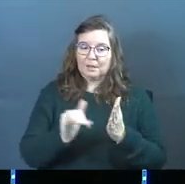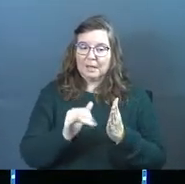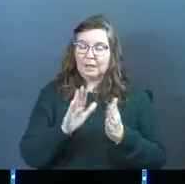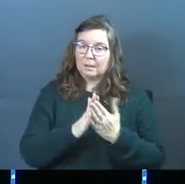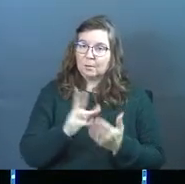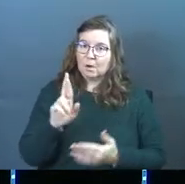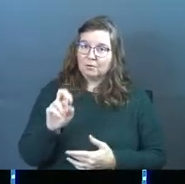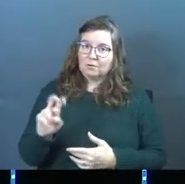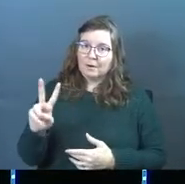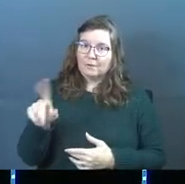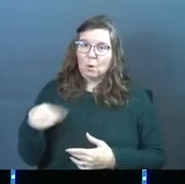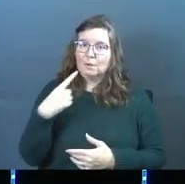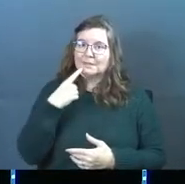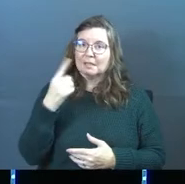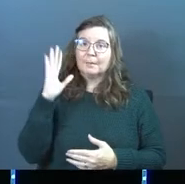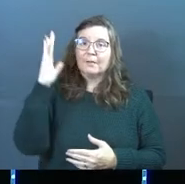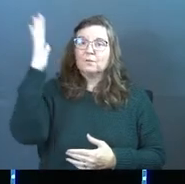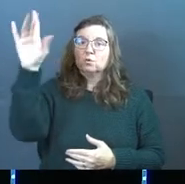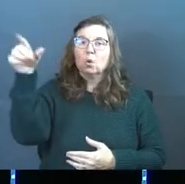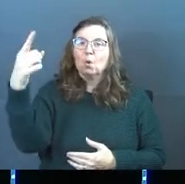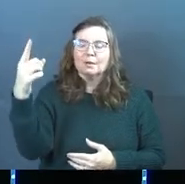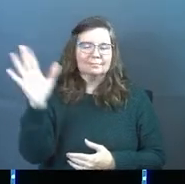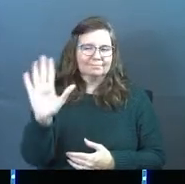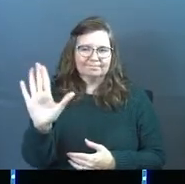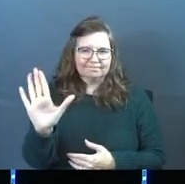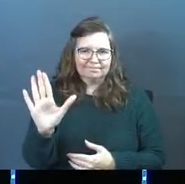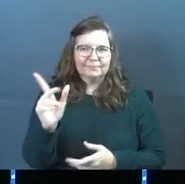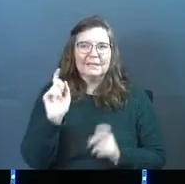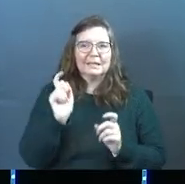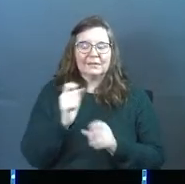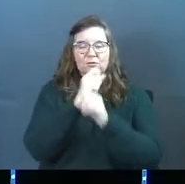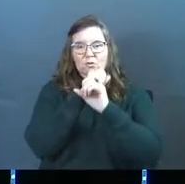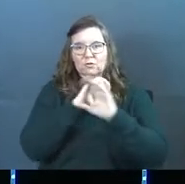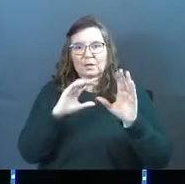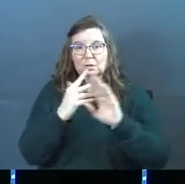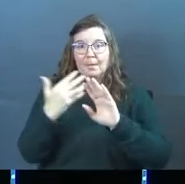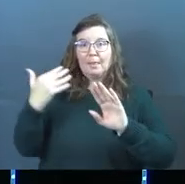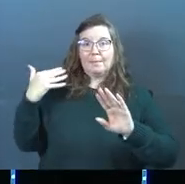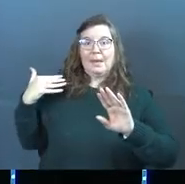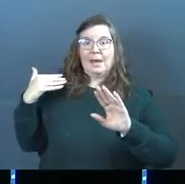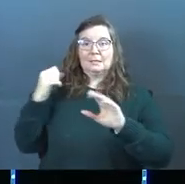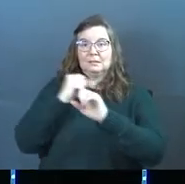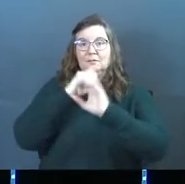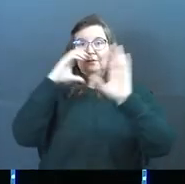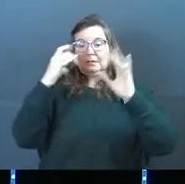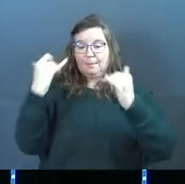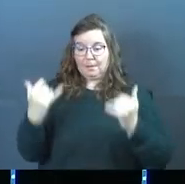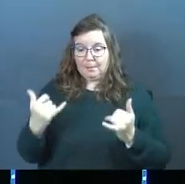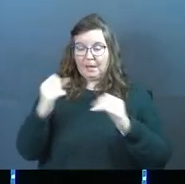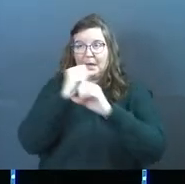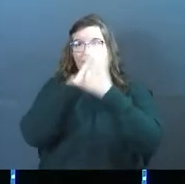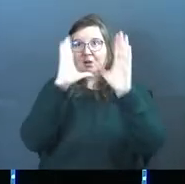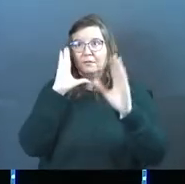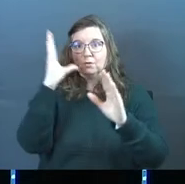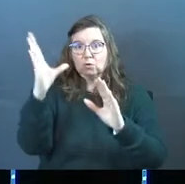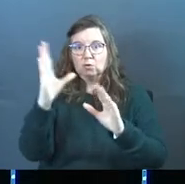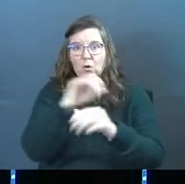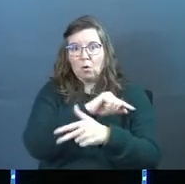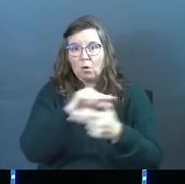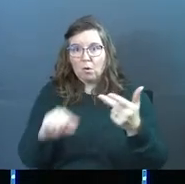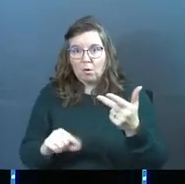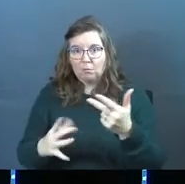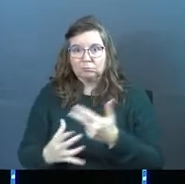like the book of Revelation just tells you things about the future. Not always. It gives you visions about the past, visions about the present, and visions about the future.